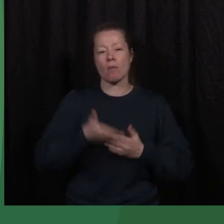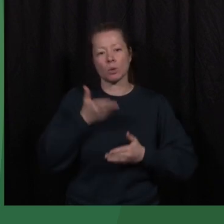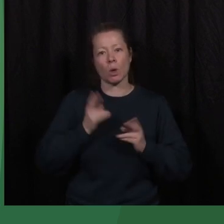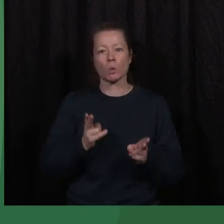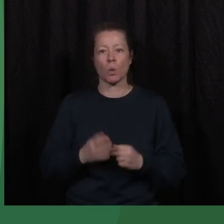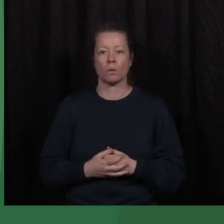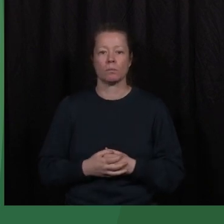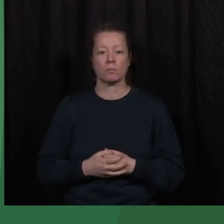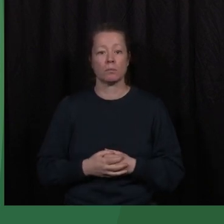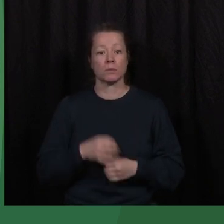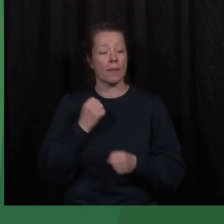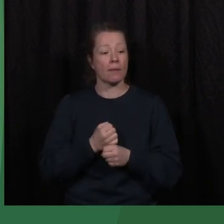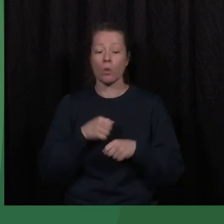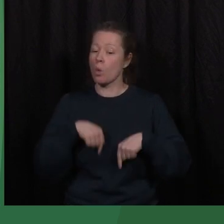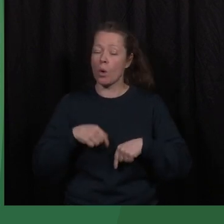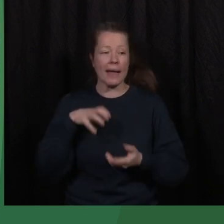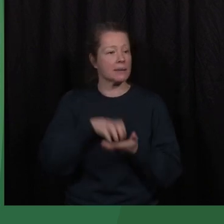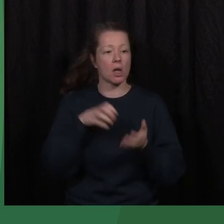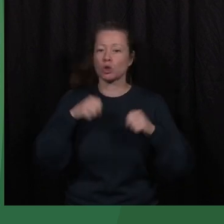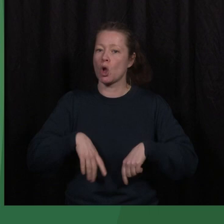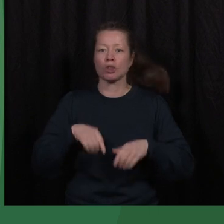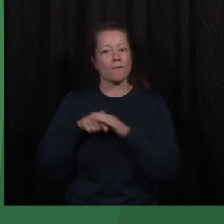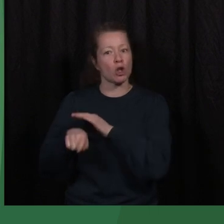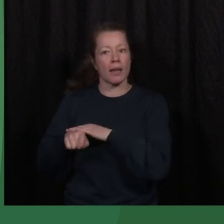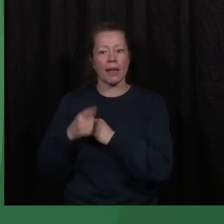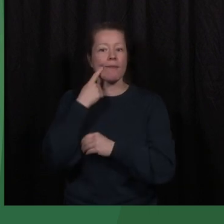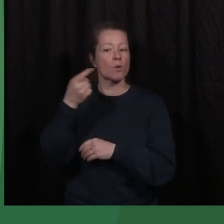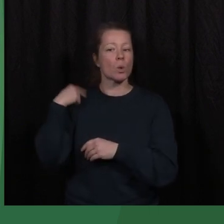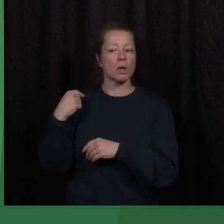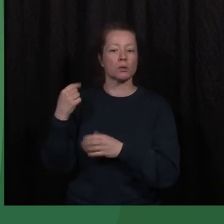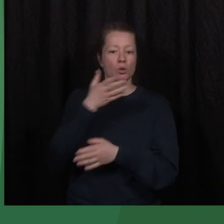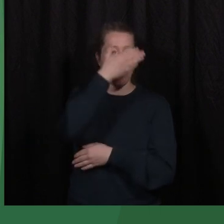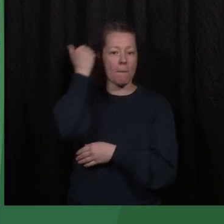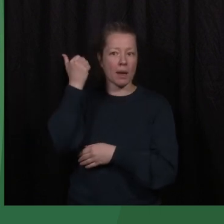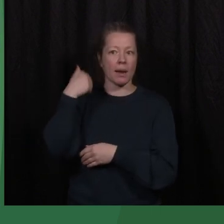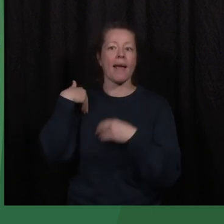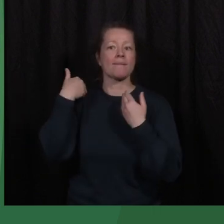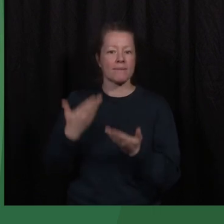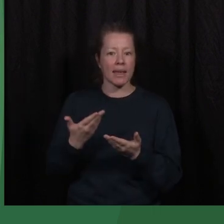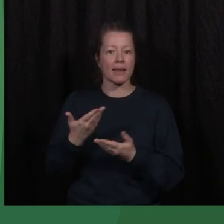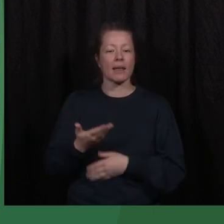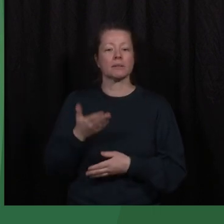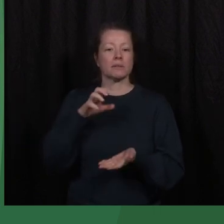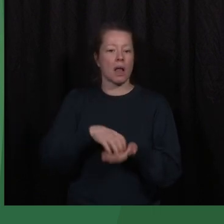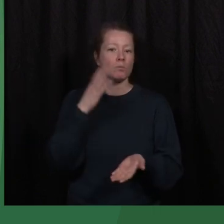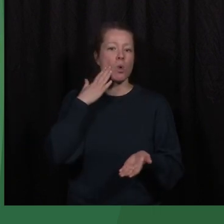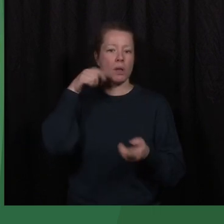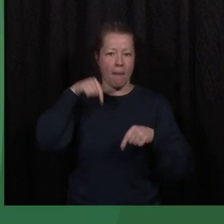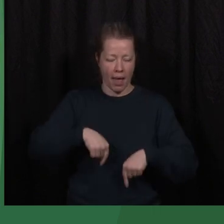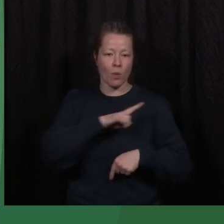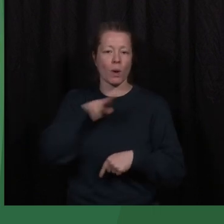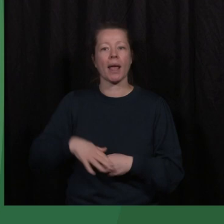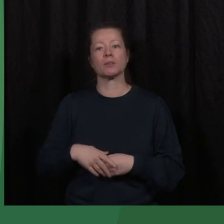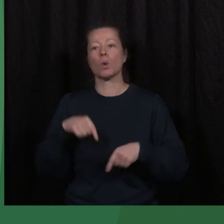truth is, I'm no longer a stateless refugee. Last summer I was granted citizenship in Norway, so today I stand